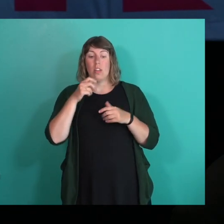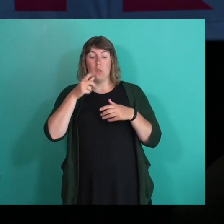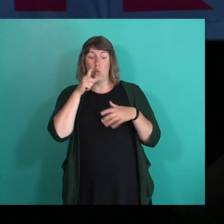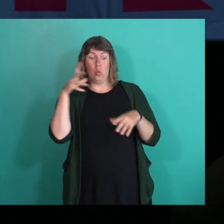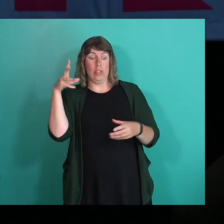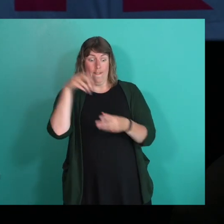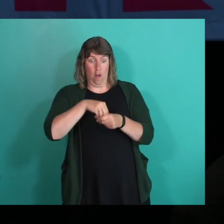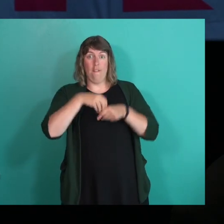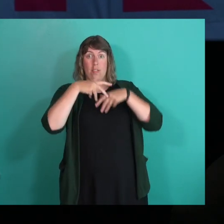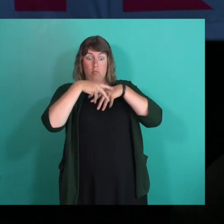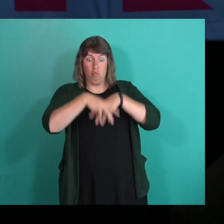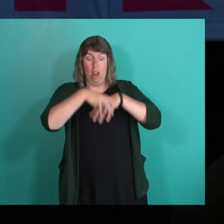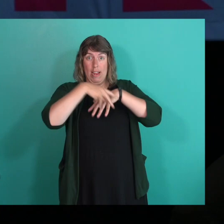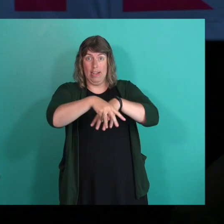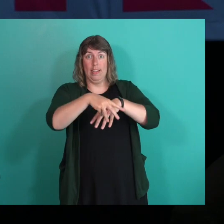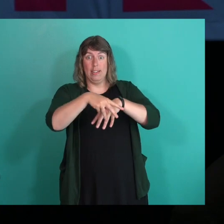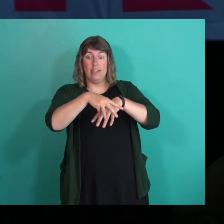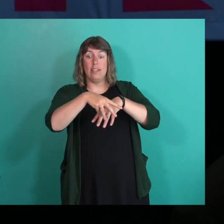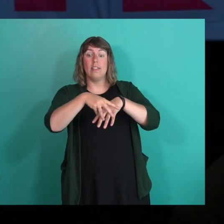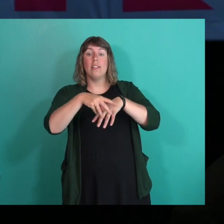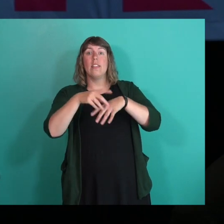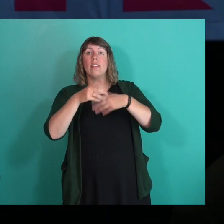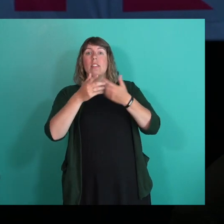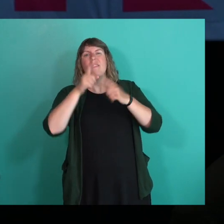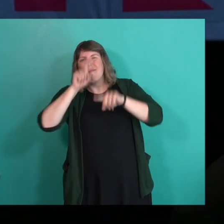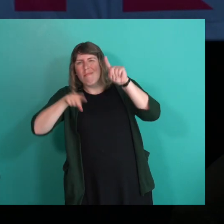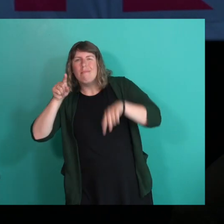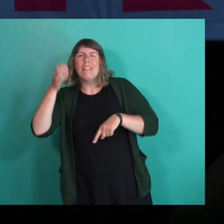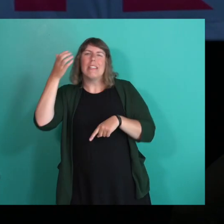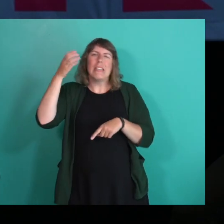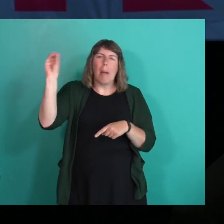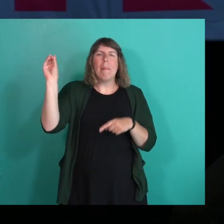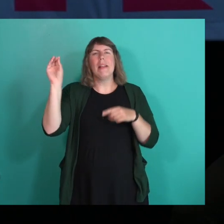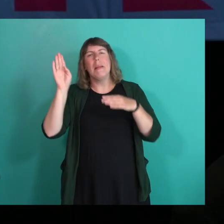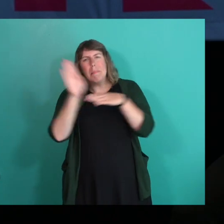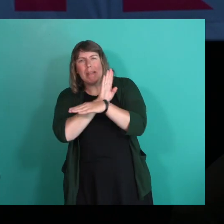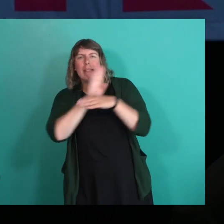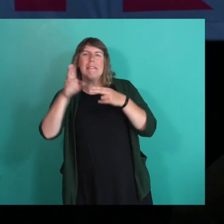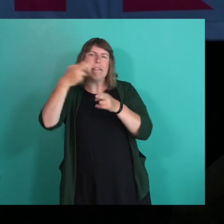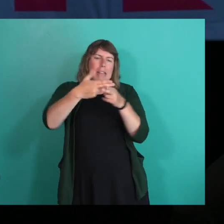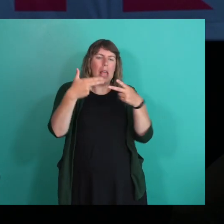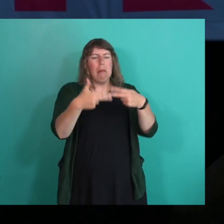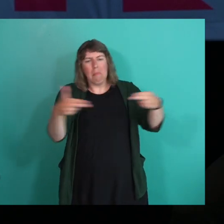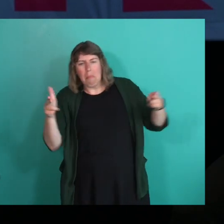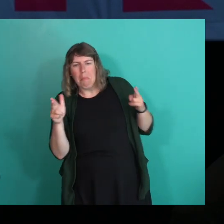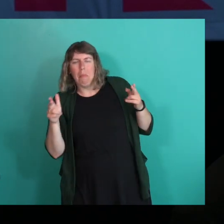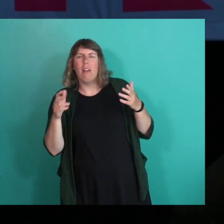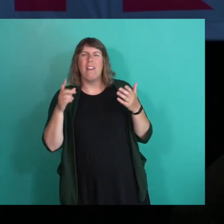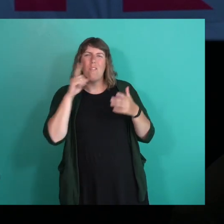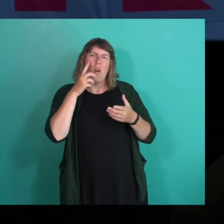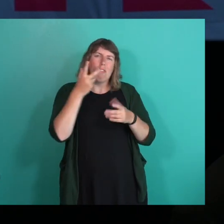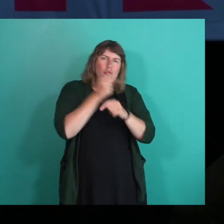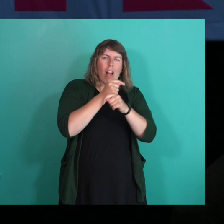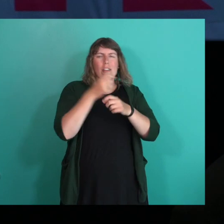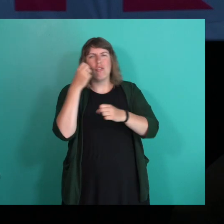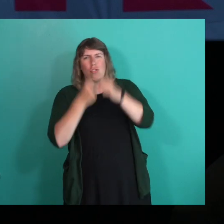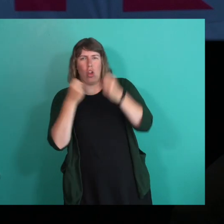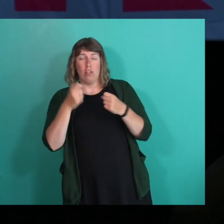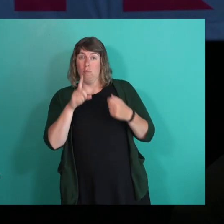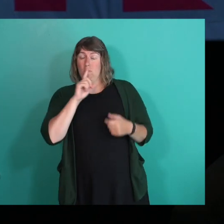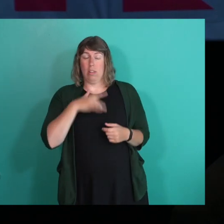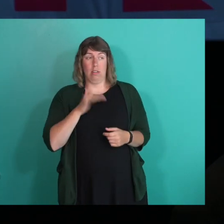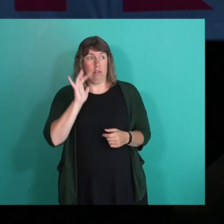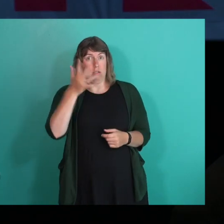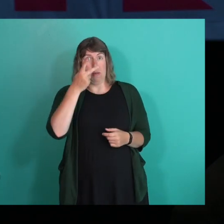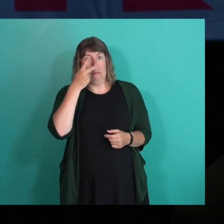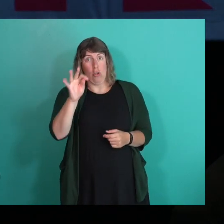parade that, you know, have the various corporations on their trucks and cars. First of all, I was really pissed off because they had